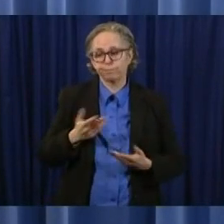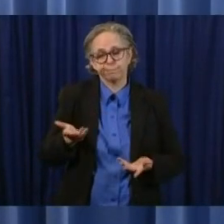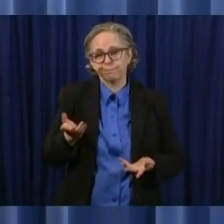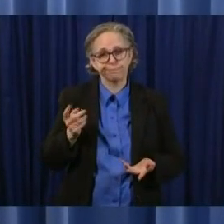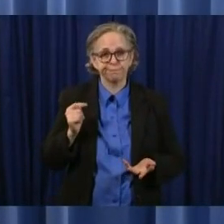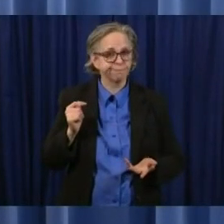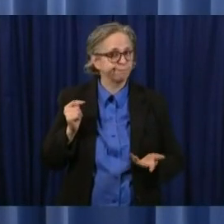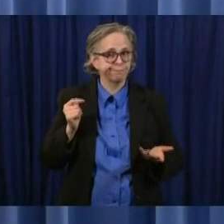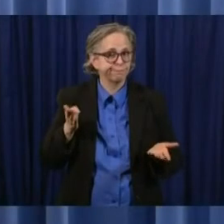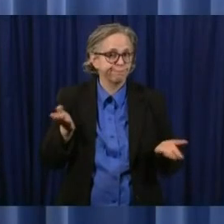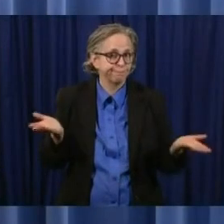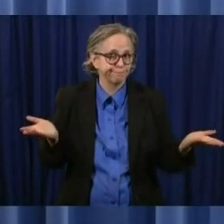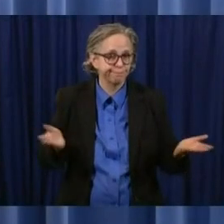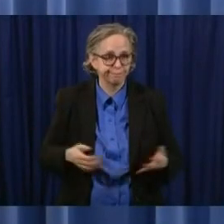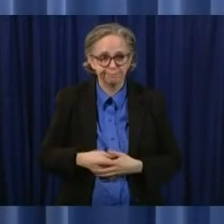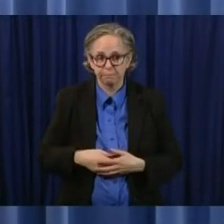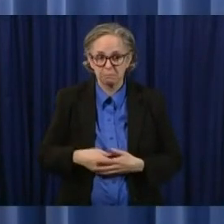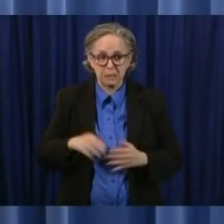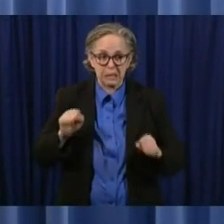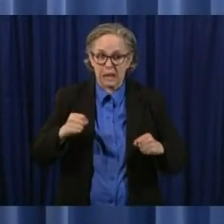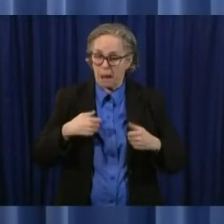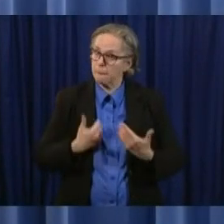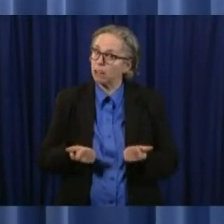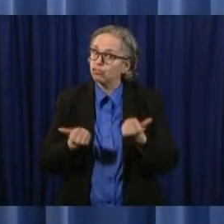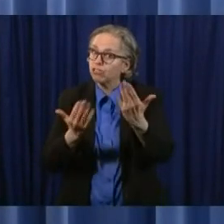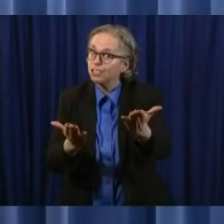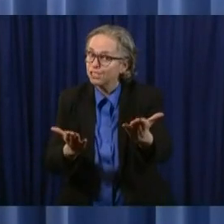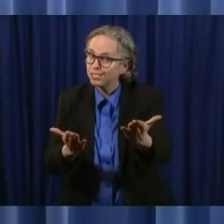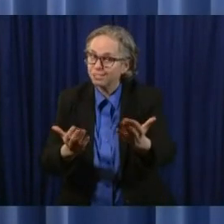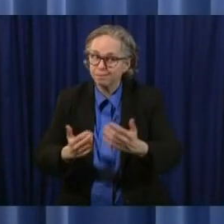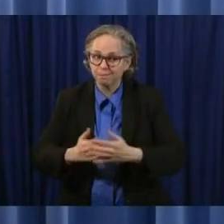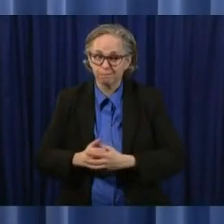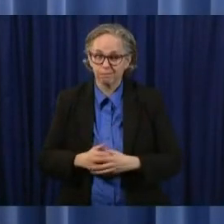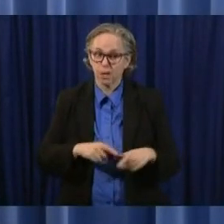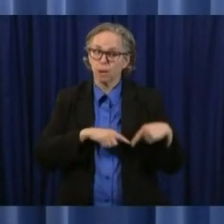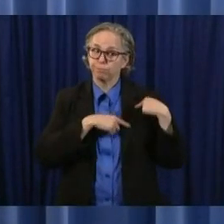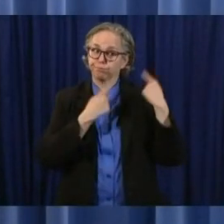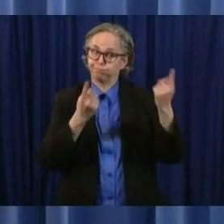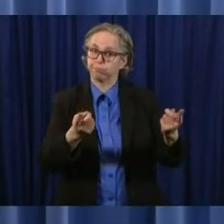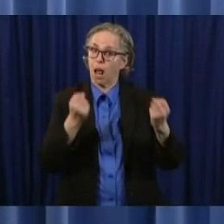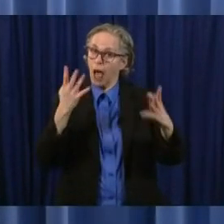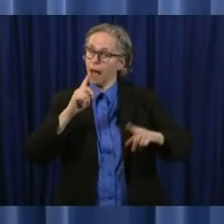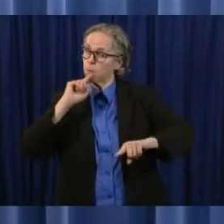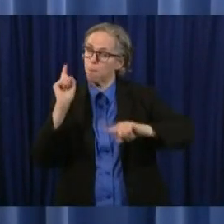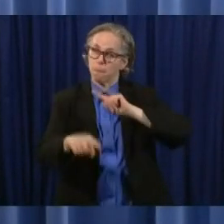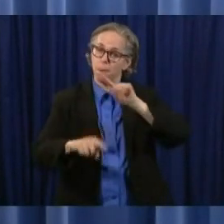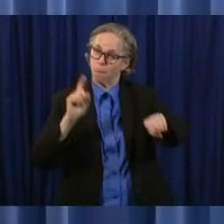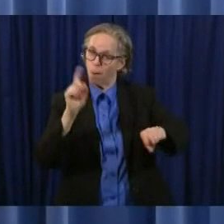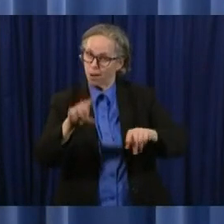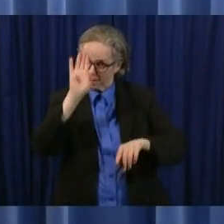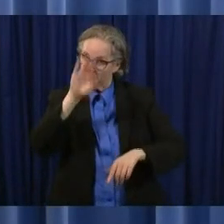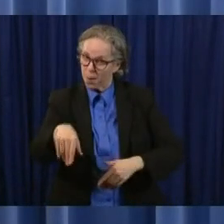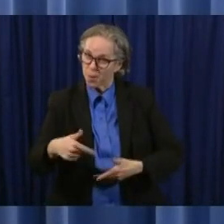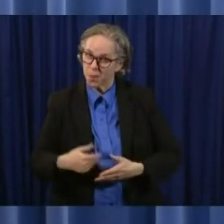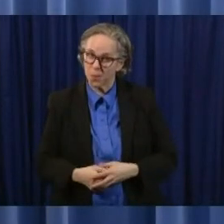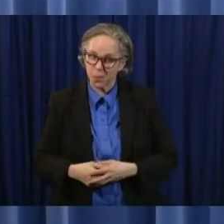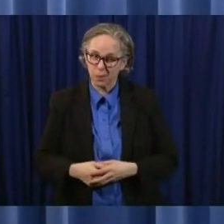make suggestions uh we've made a lot of orders and i've not hesitated to do that